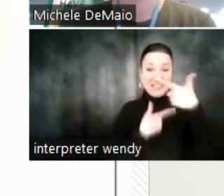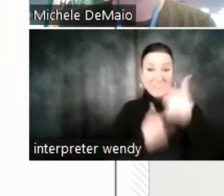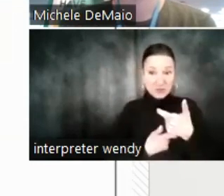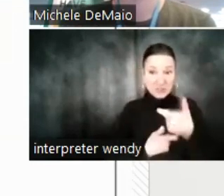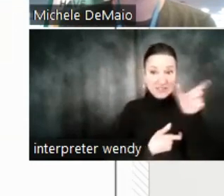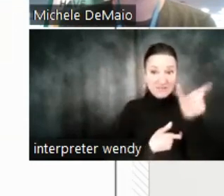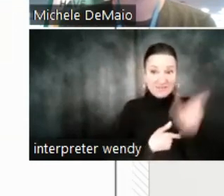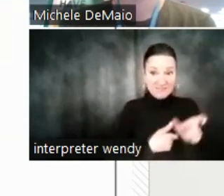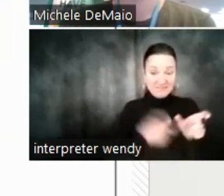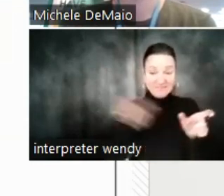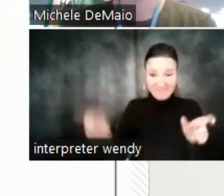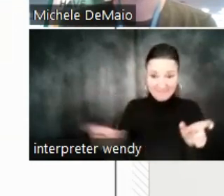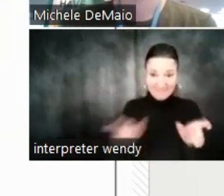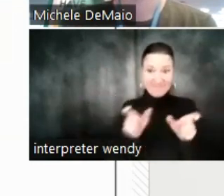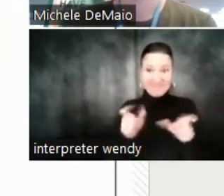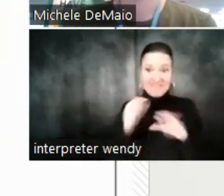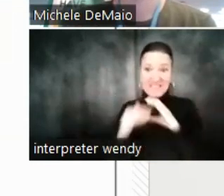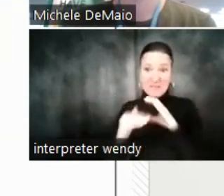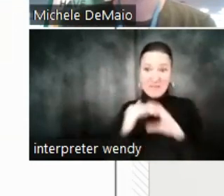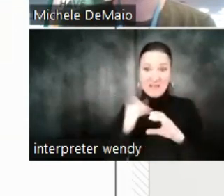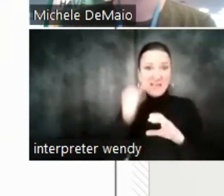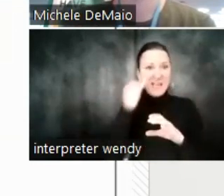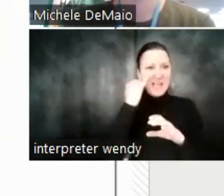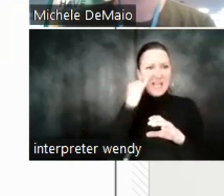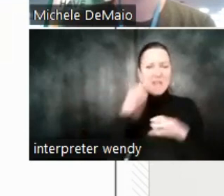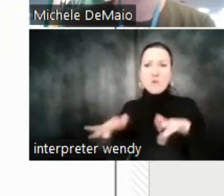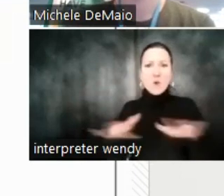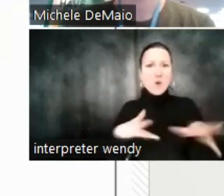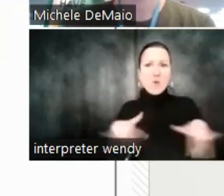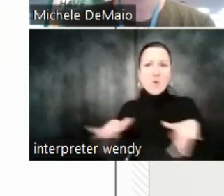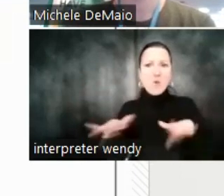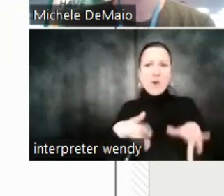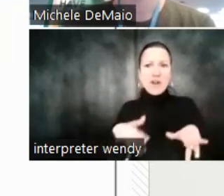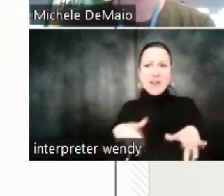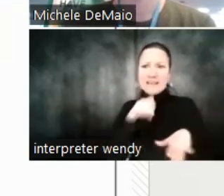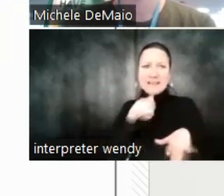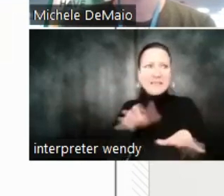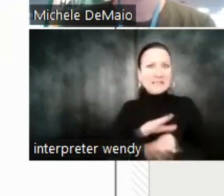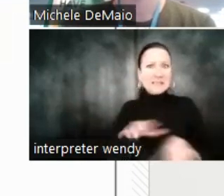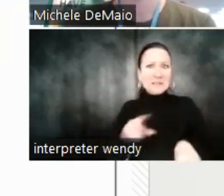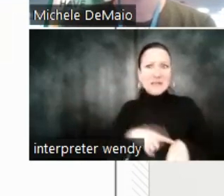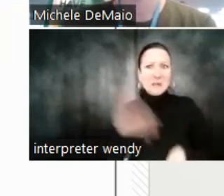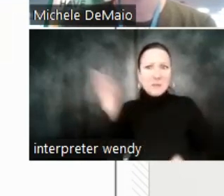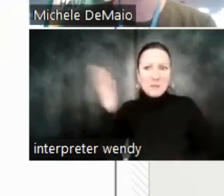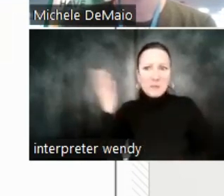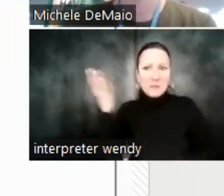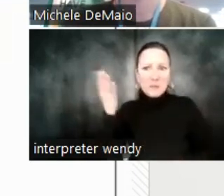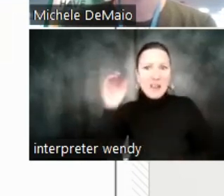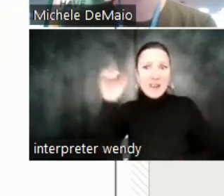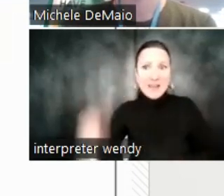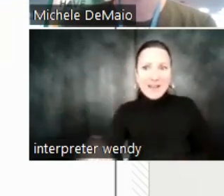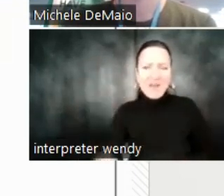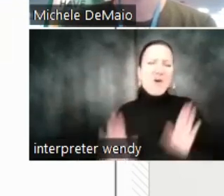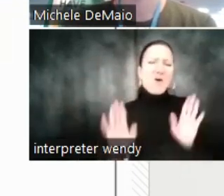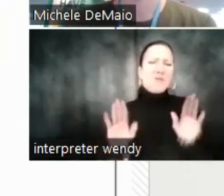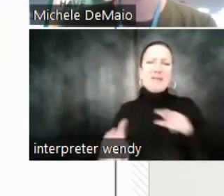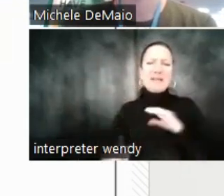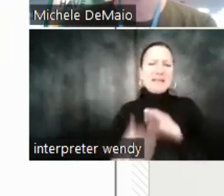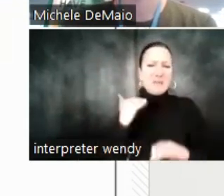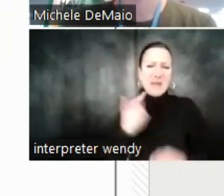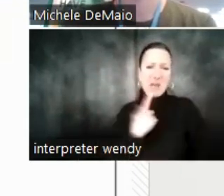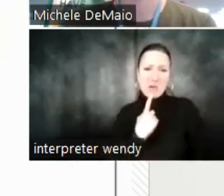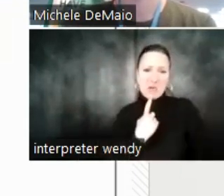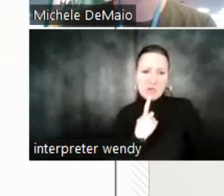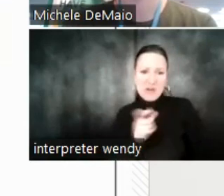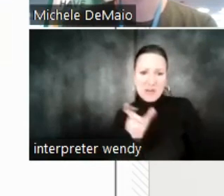If you're watching on a recording, you can have these same resources. Just you'll send an email to the email in red